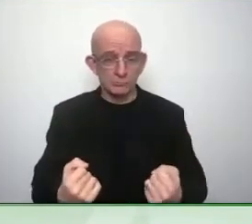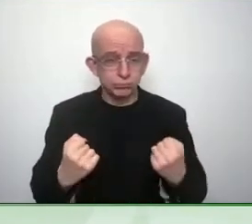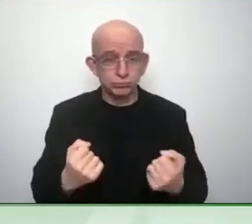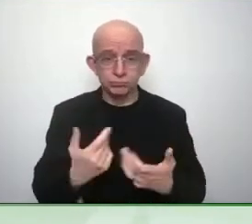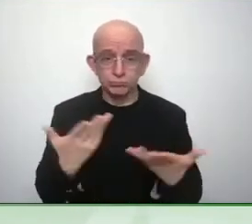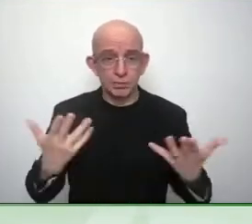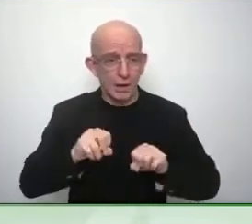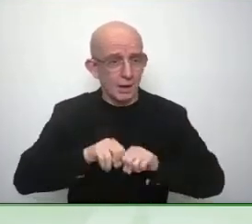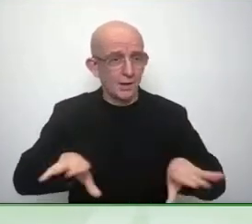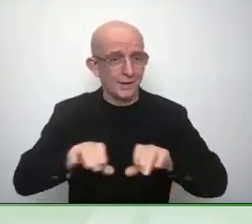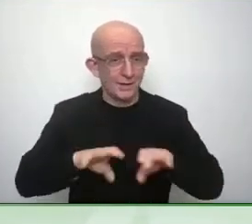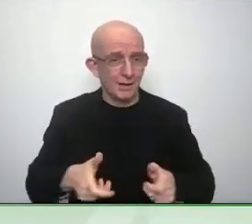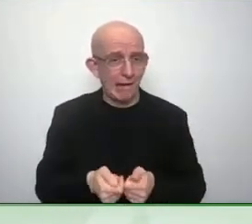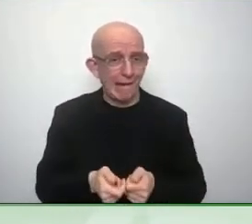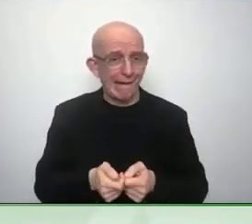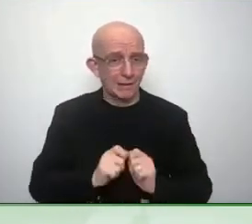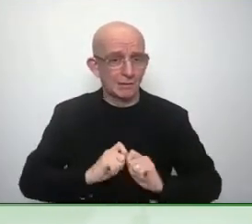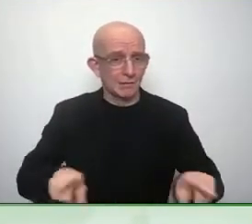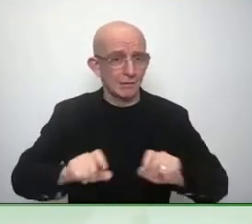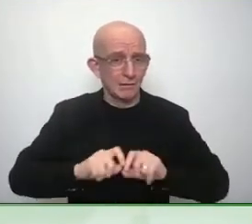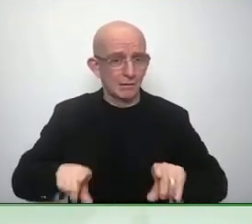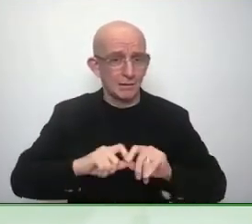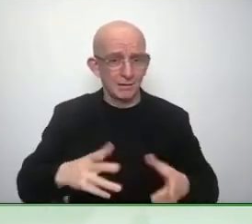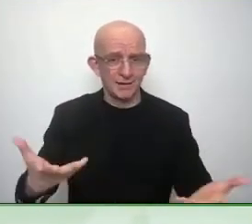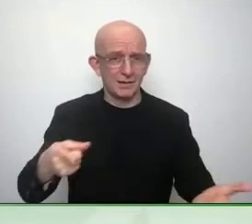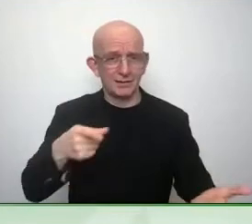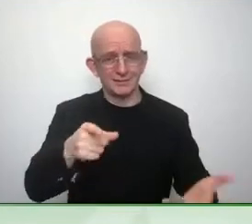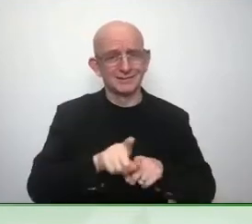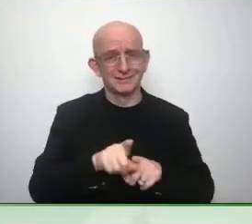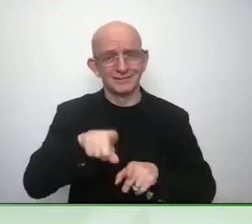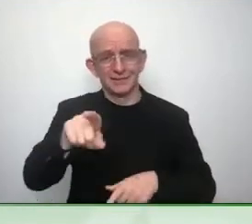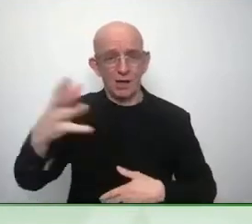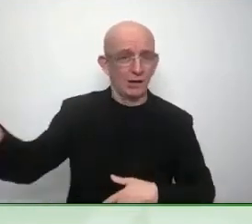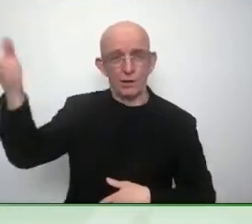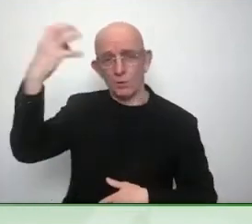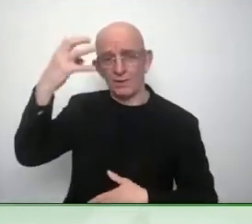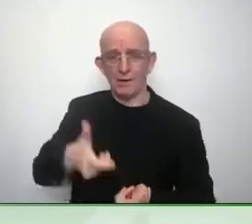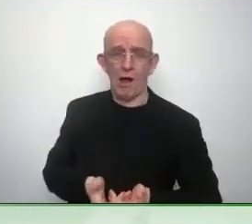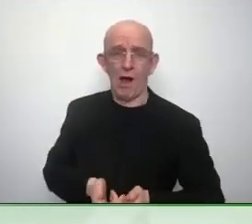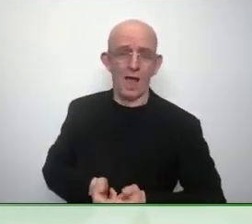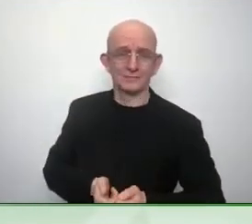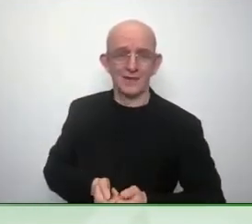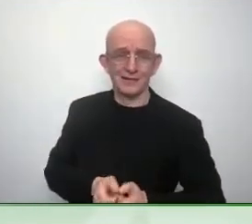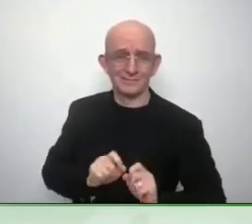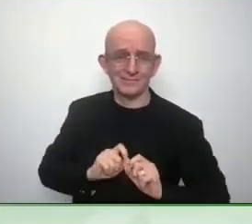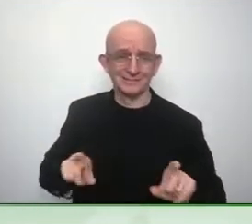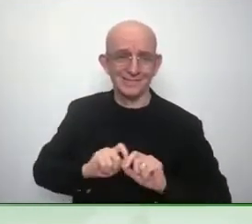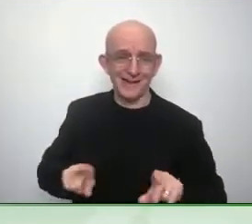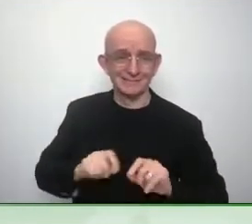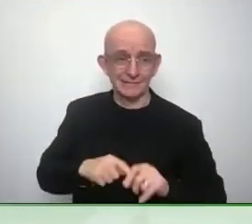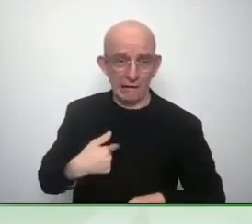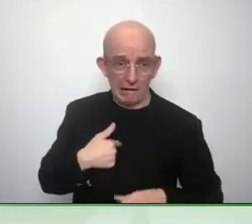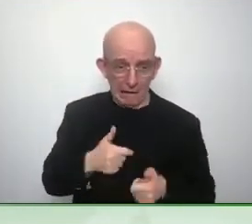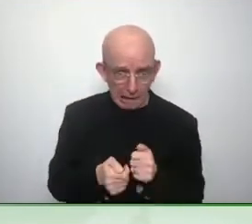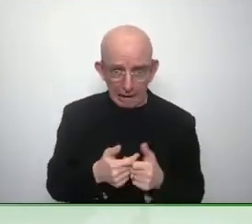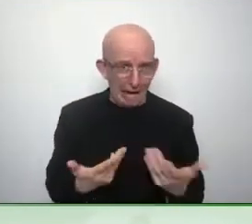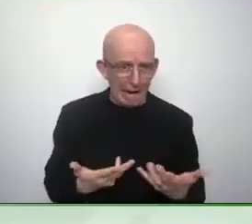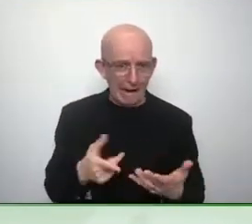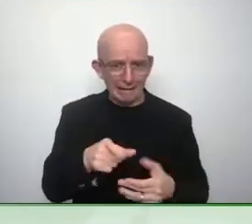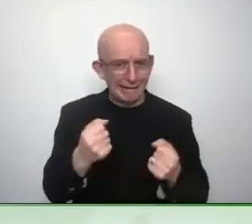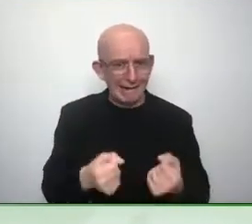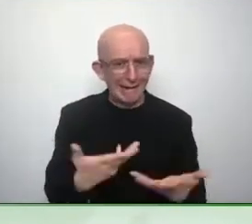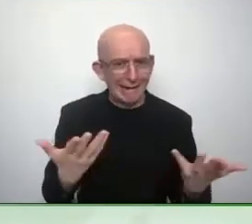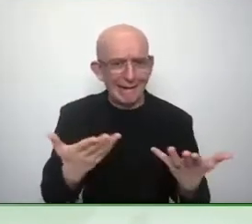that's one thing we've learned during this pandemic is that we you know we're human beings living our lives and working and